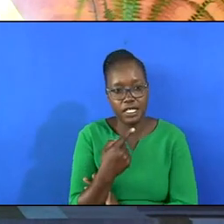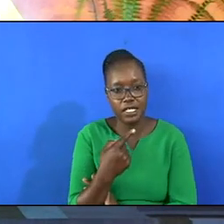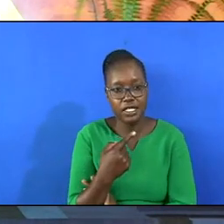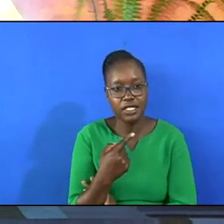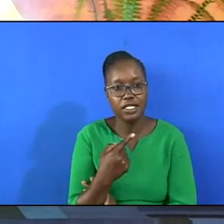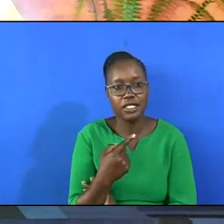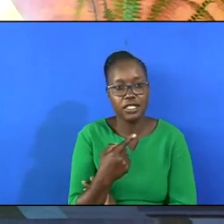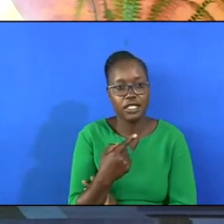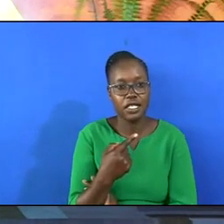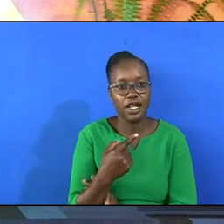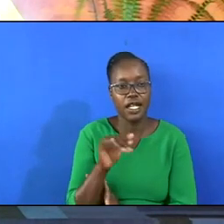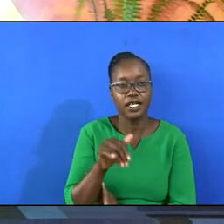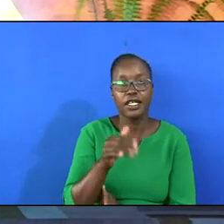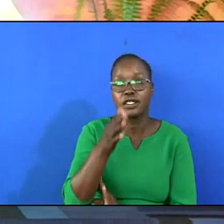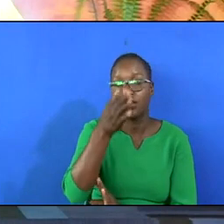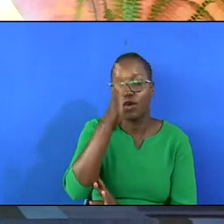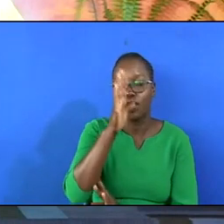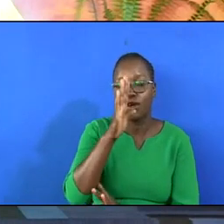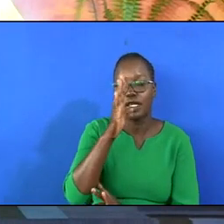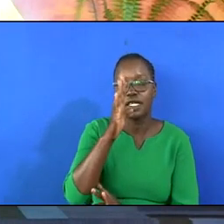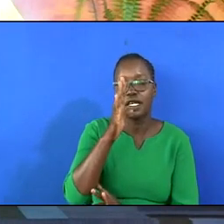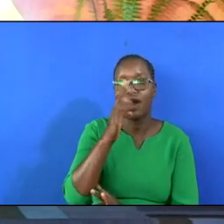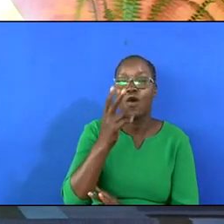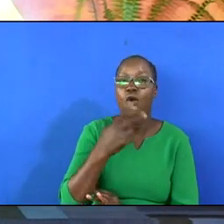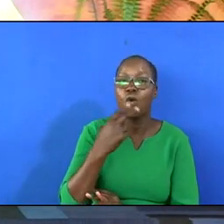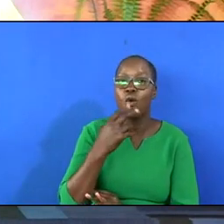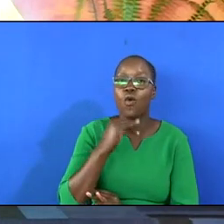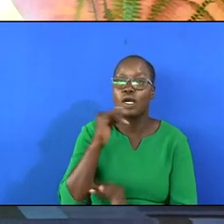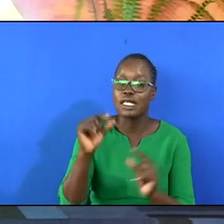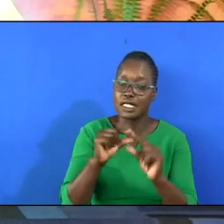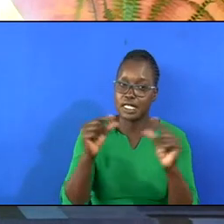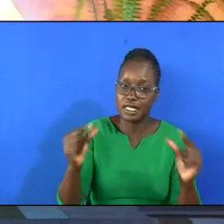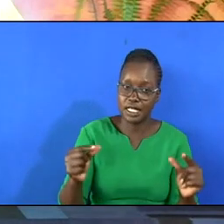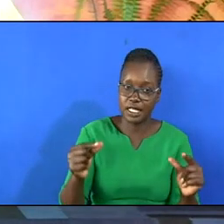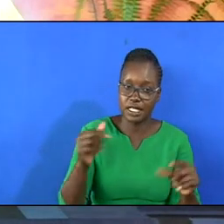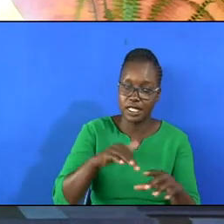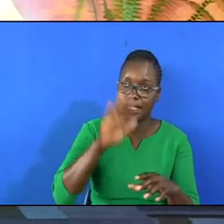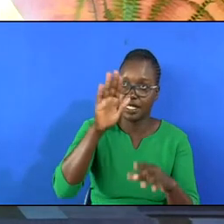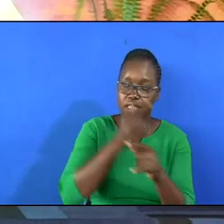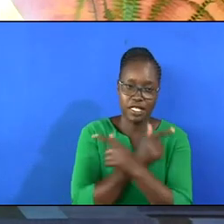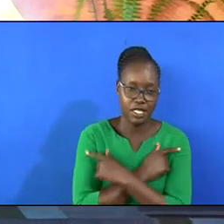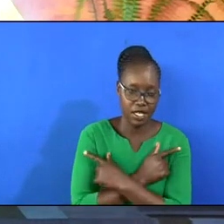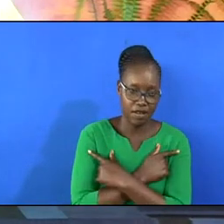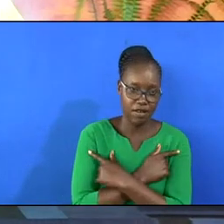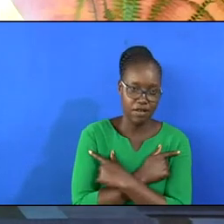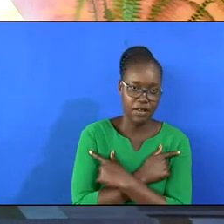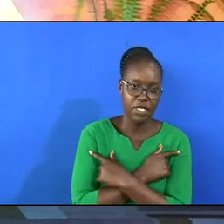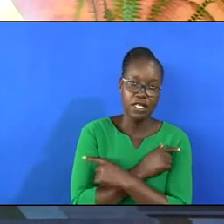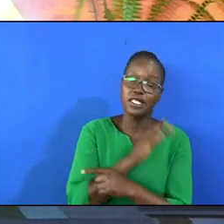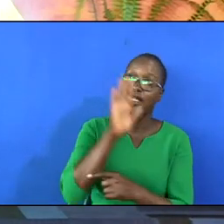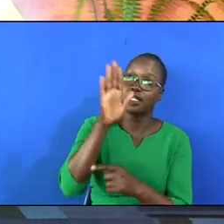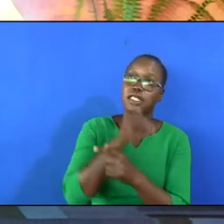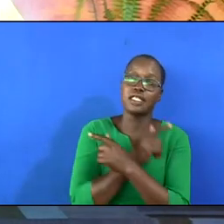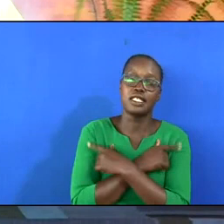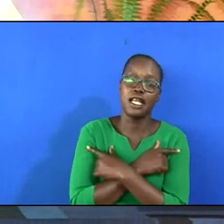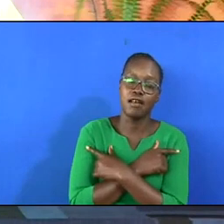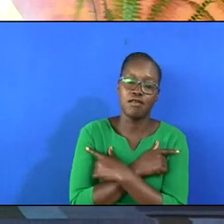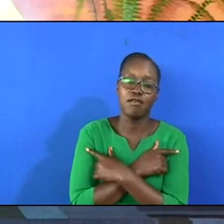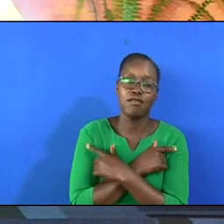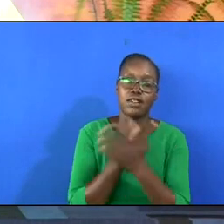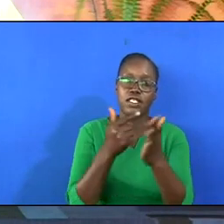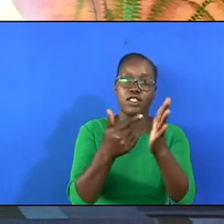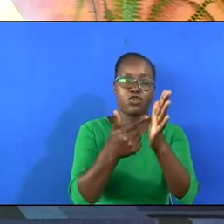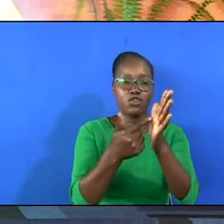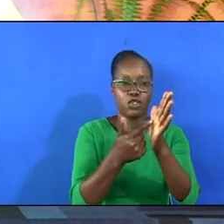2 but God who is great in his love in his love that he showed